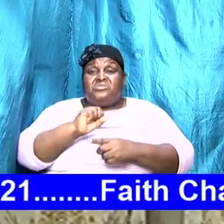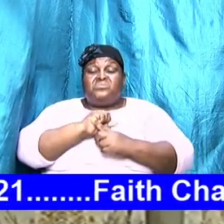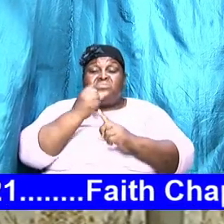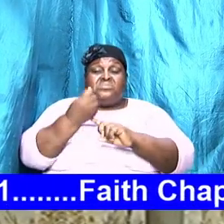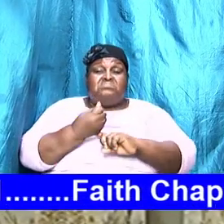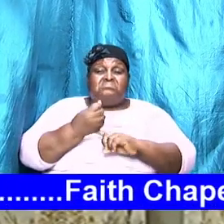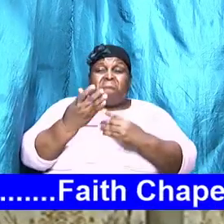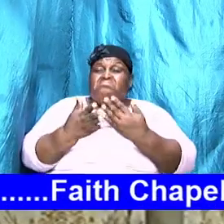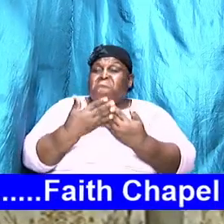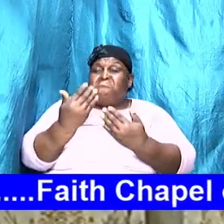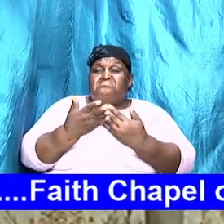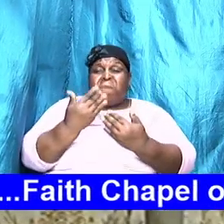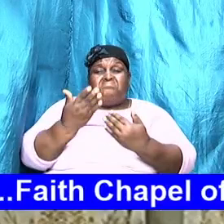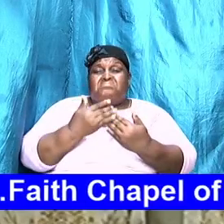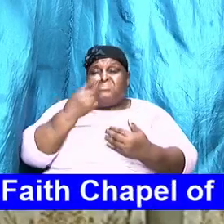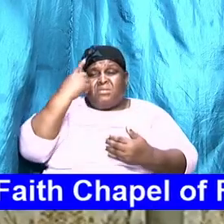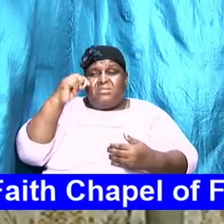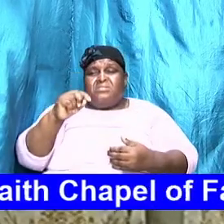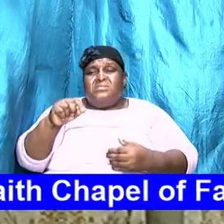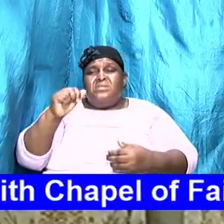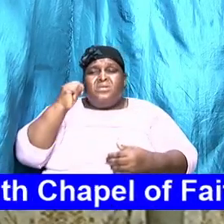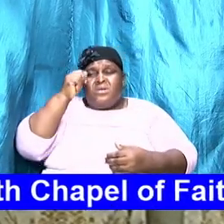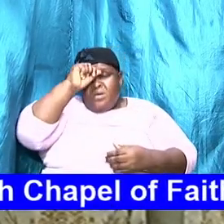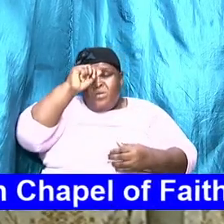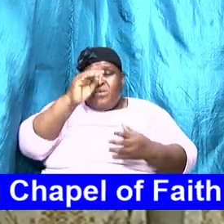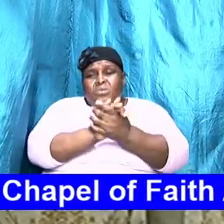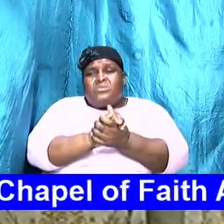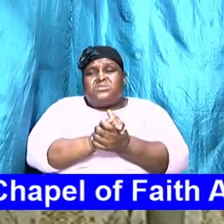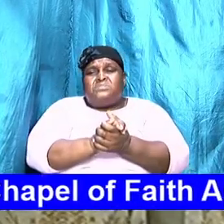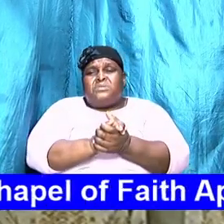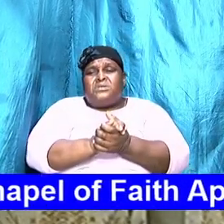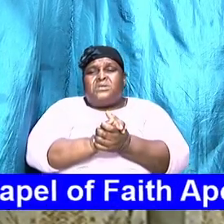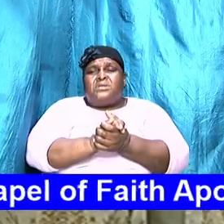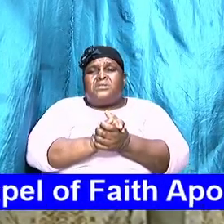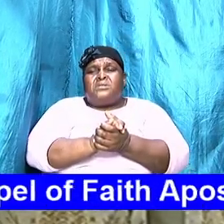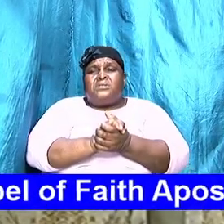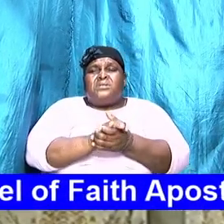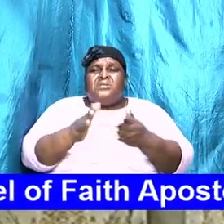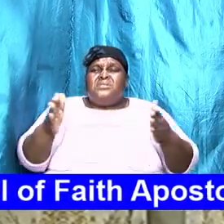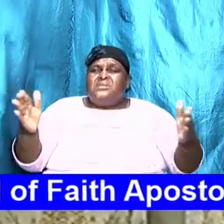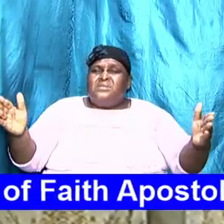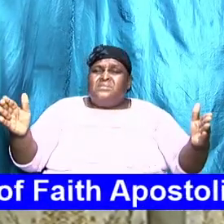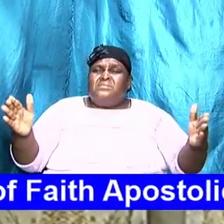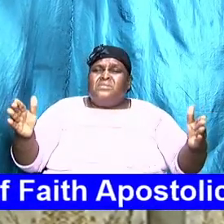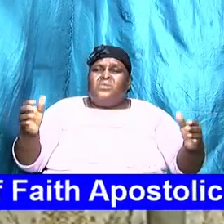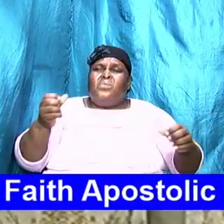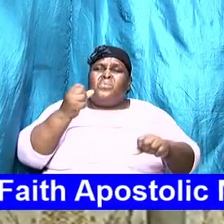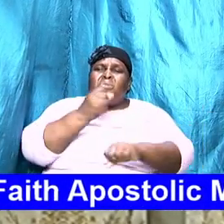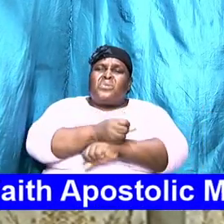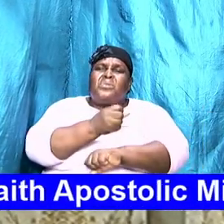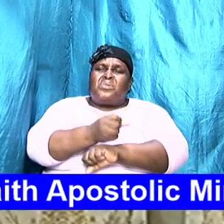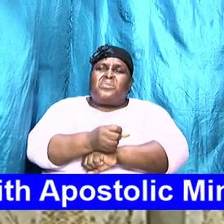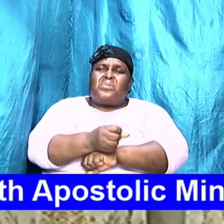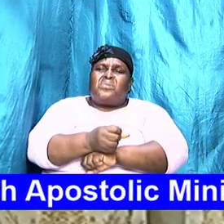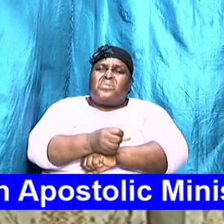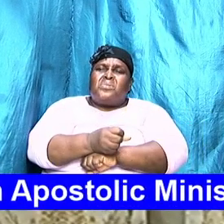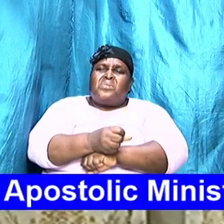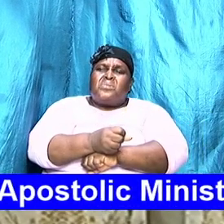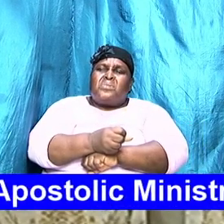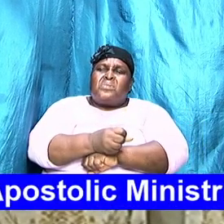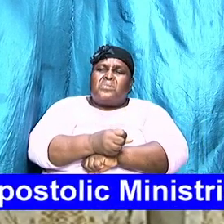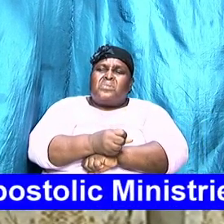husbands generally are seen and were set up to be the